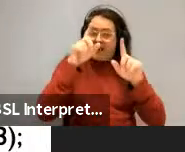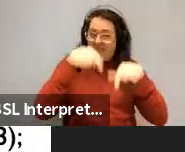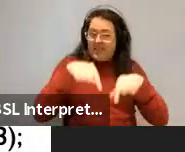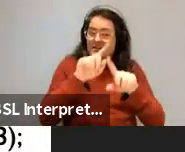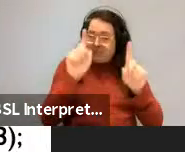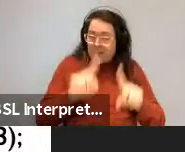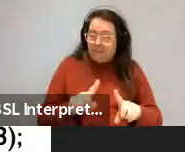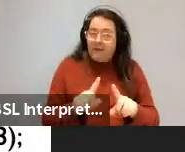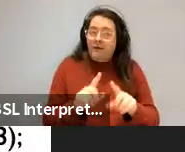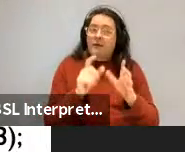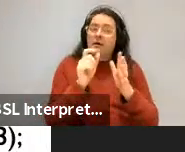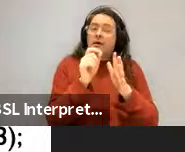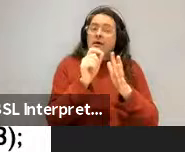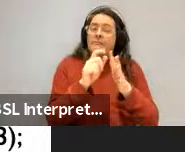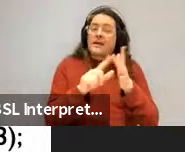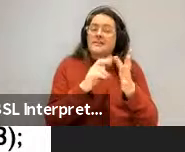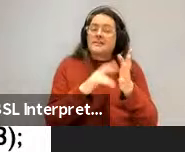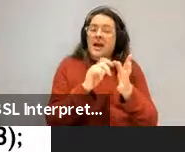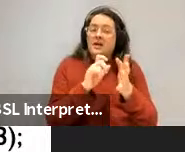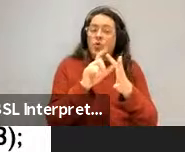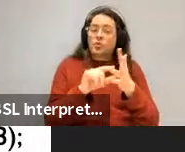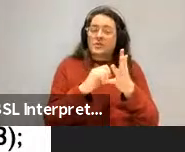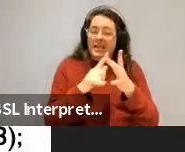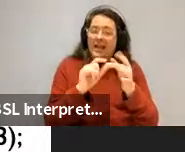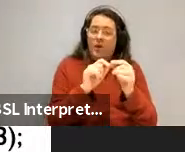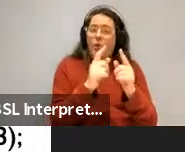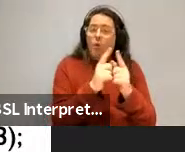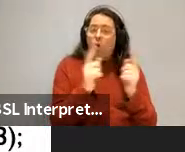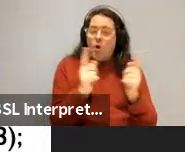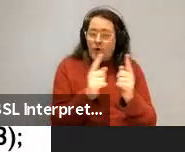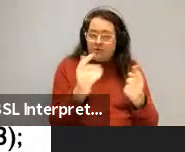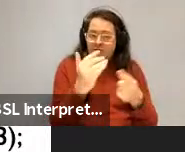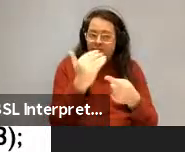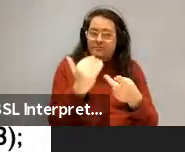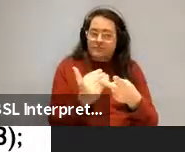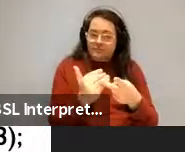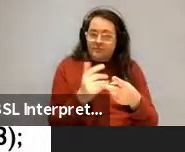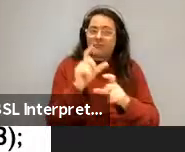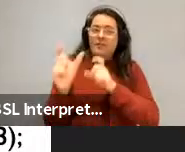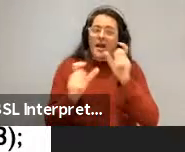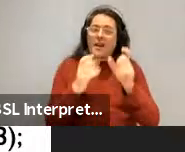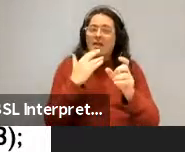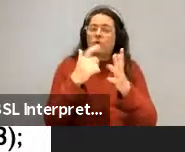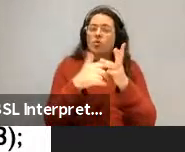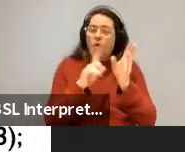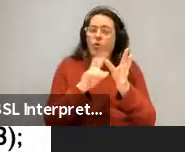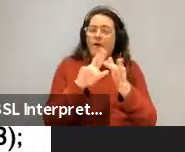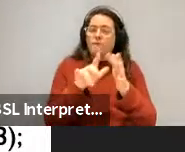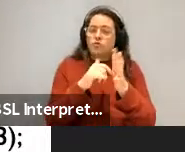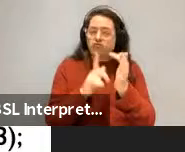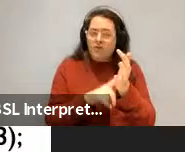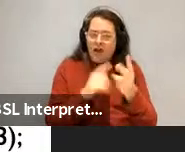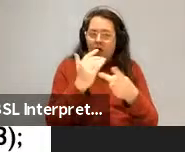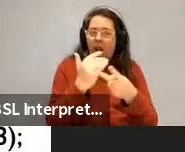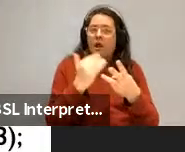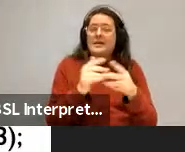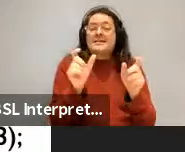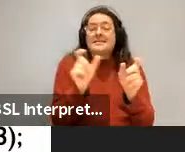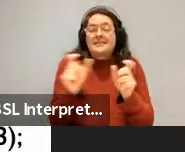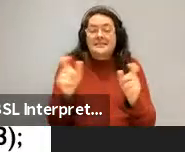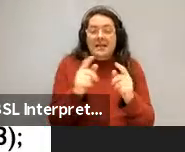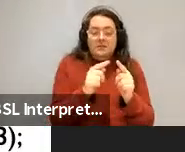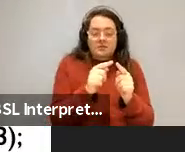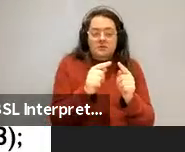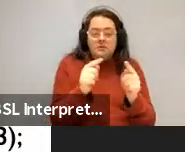word length stuff, uh, color words. I want to thank Bevel Conway and, uh, Richard Futrell. In syntax dependency length, I need to thank, um,